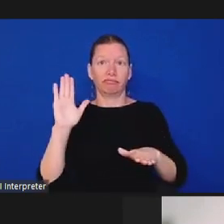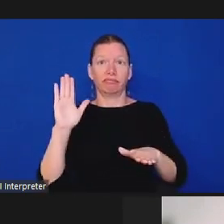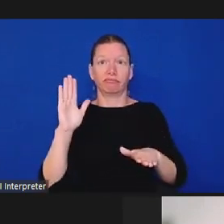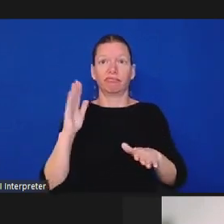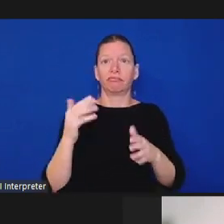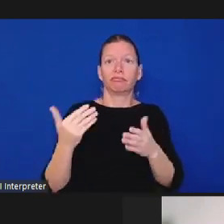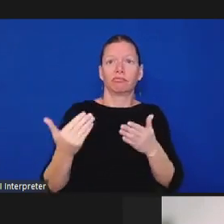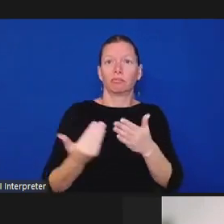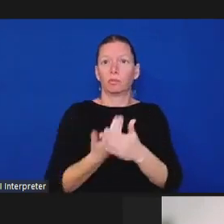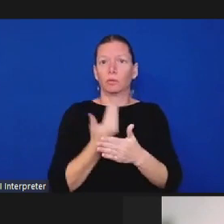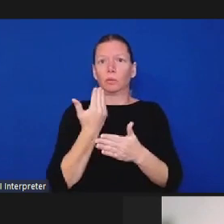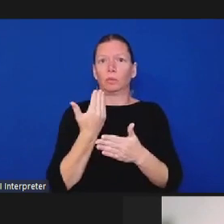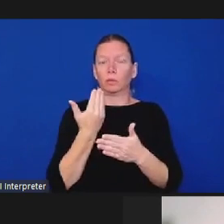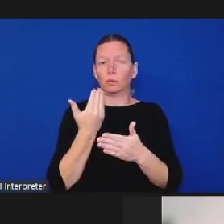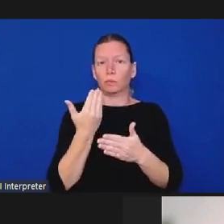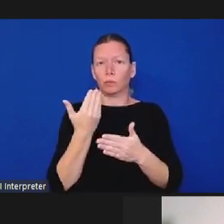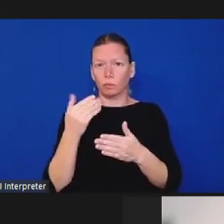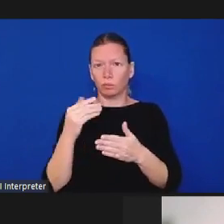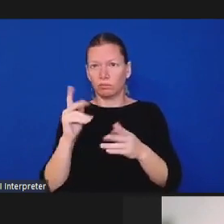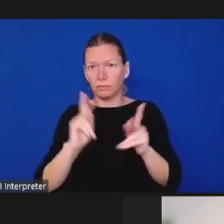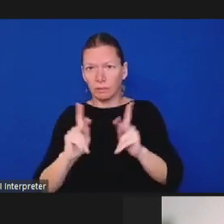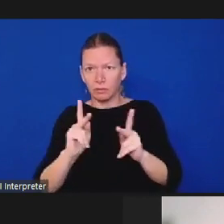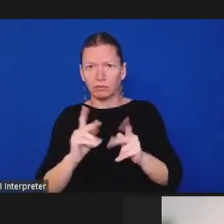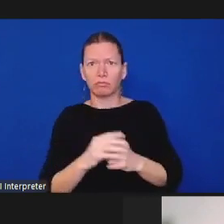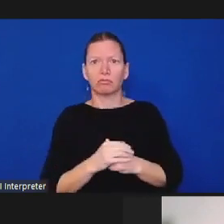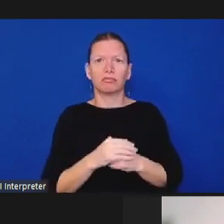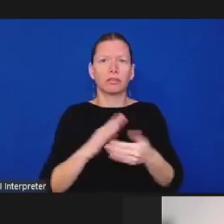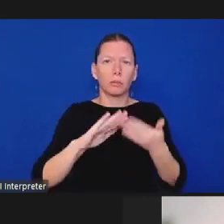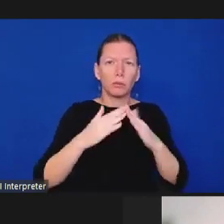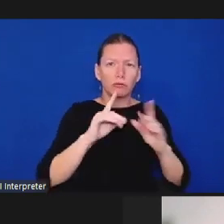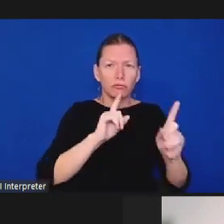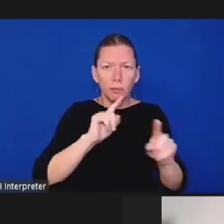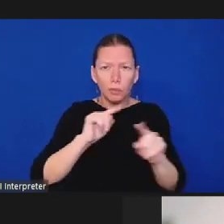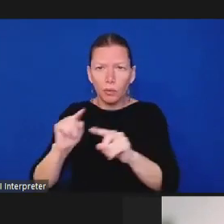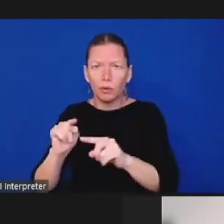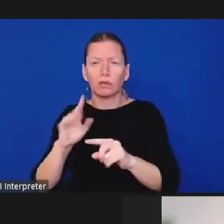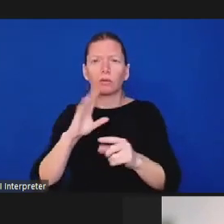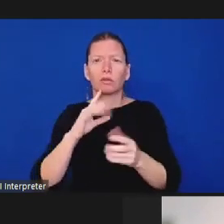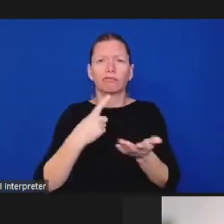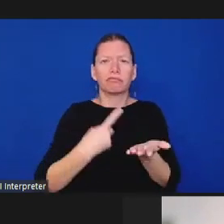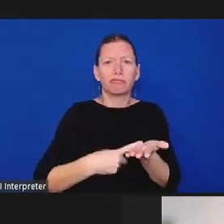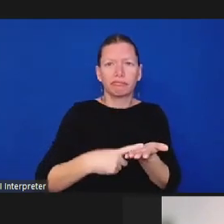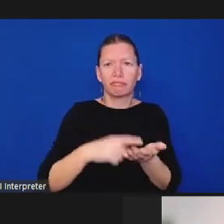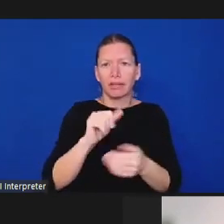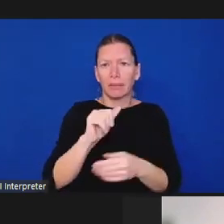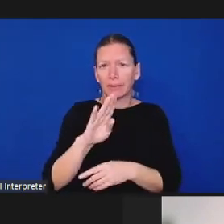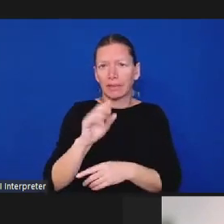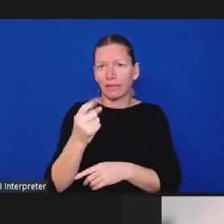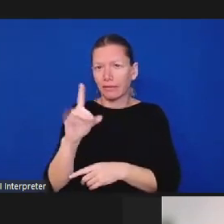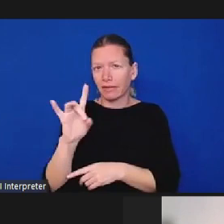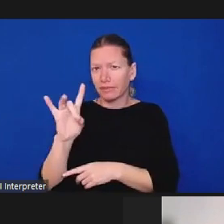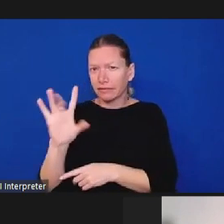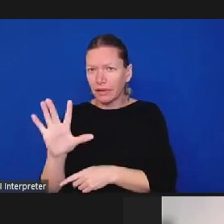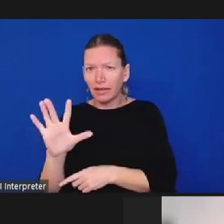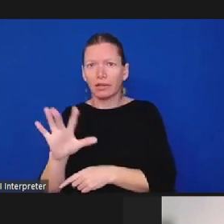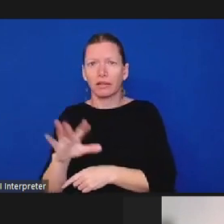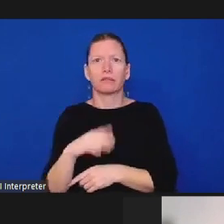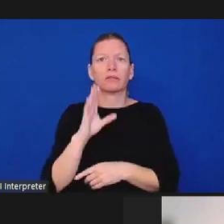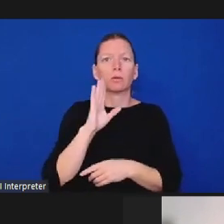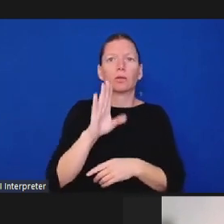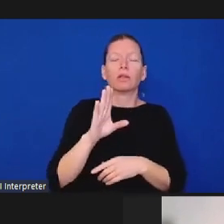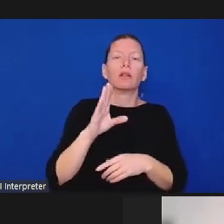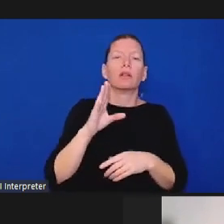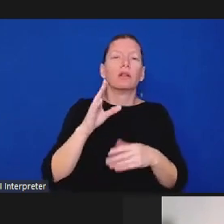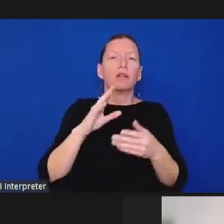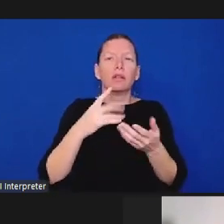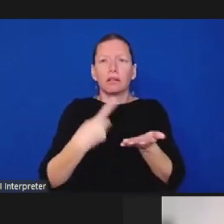oversight, the time is now. I look forward to this morning's conversation, although I